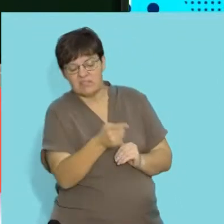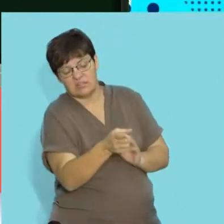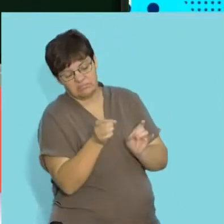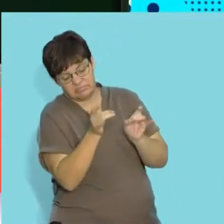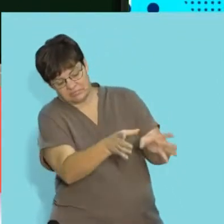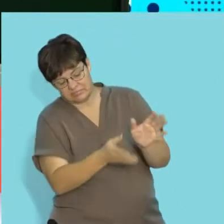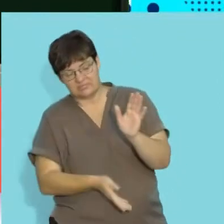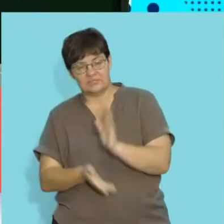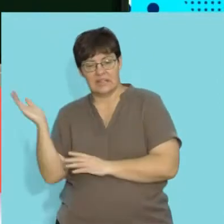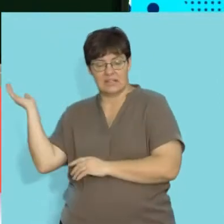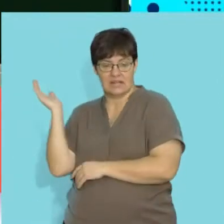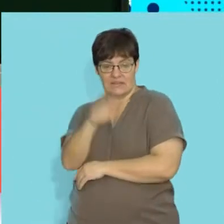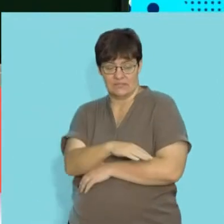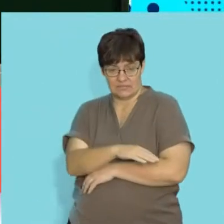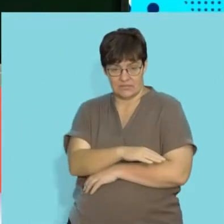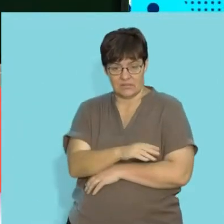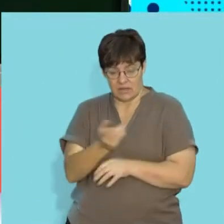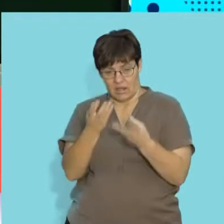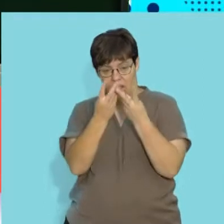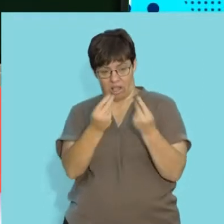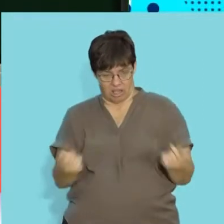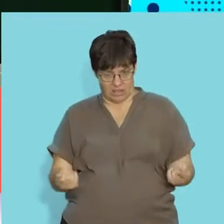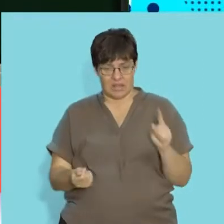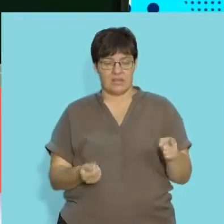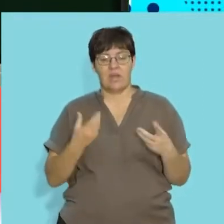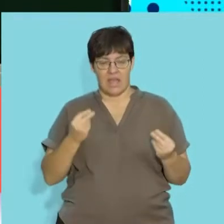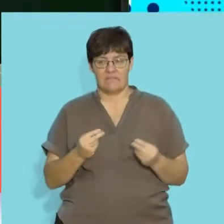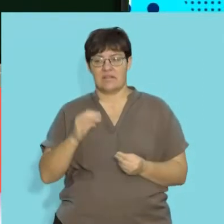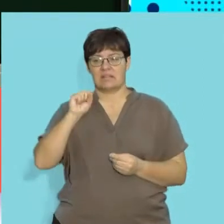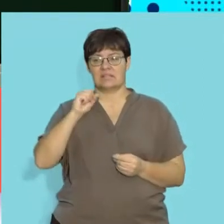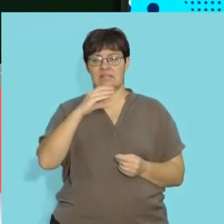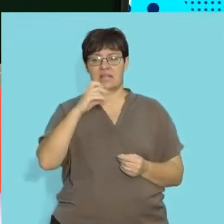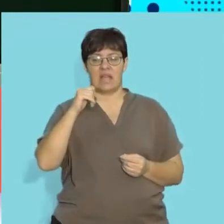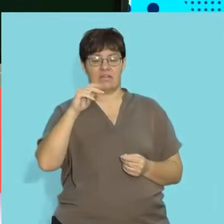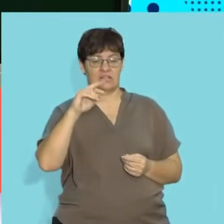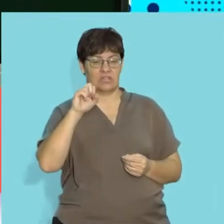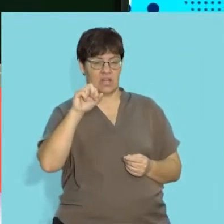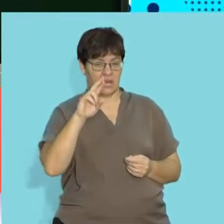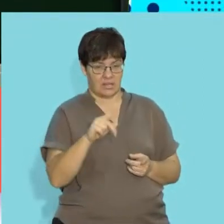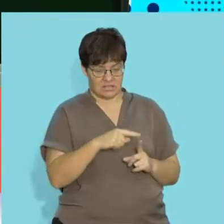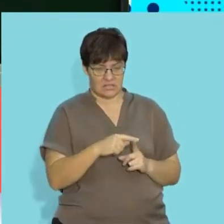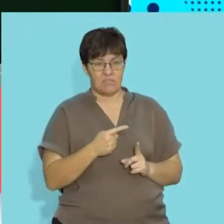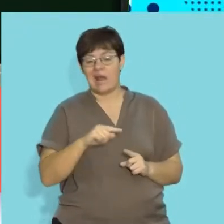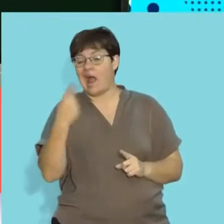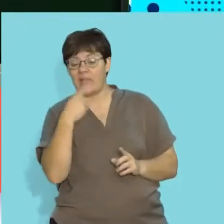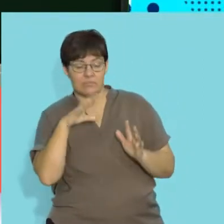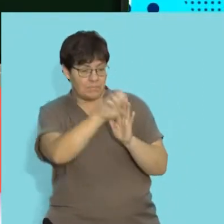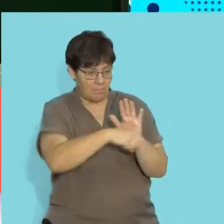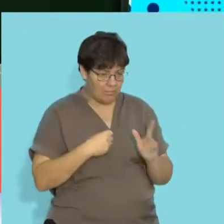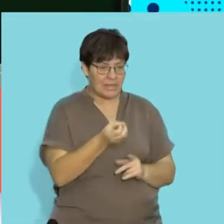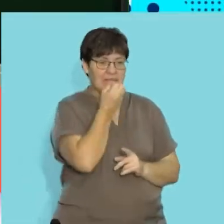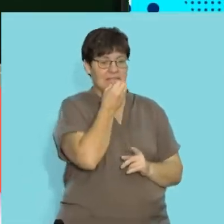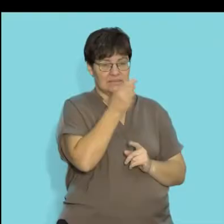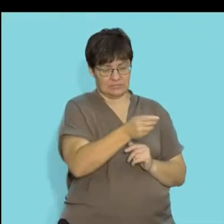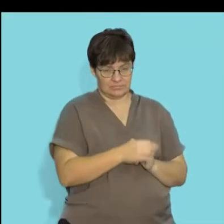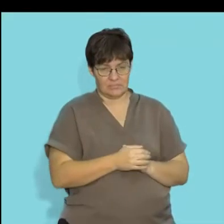the remains of those kills are often left to decompose. And so, we have your scavengers that scavenge the food of other predators.